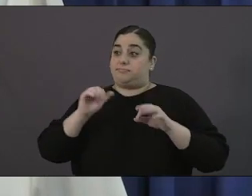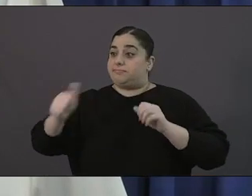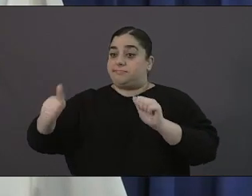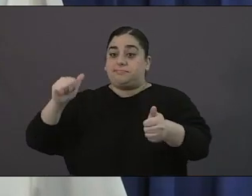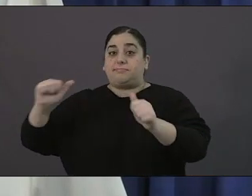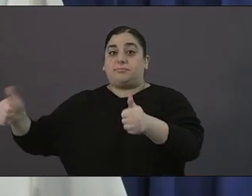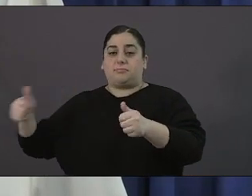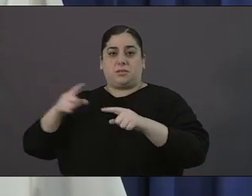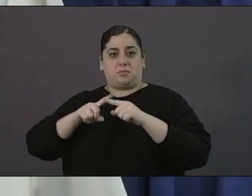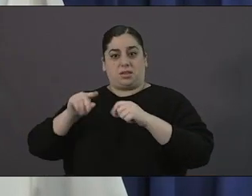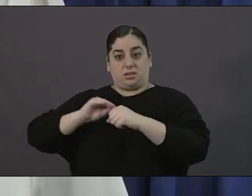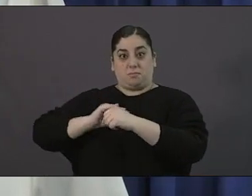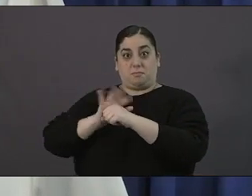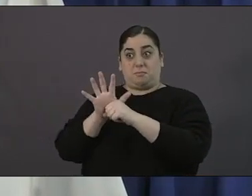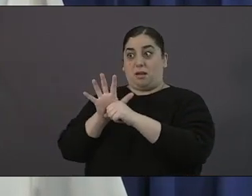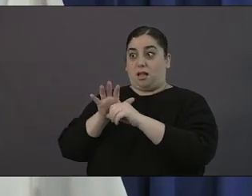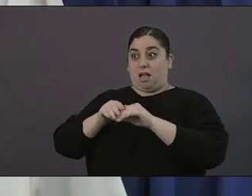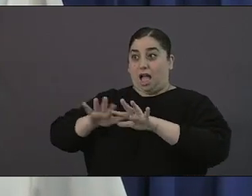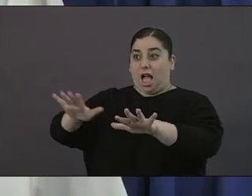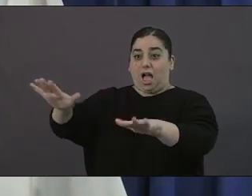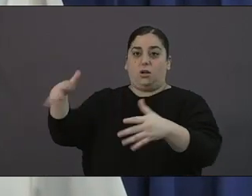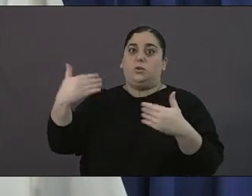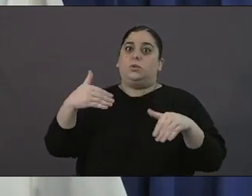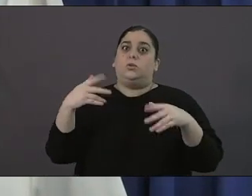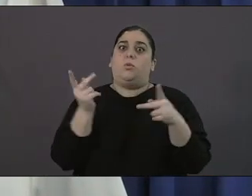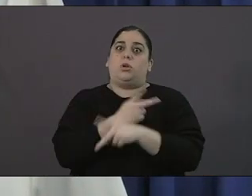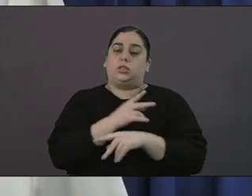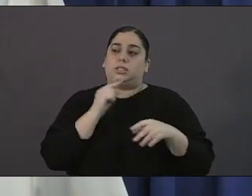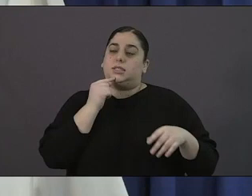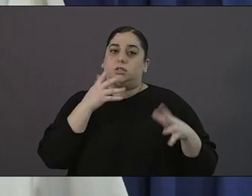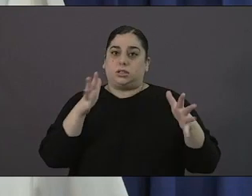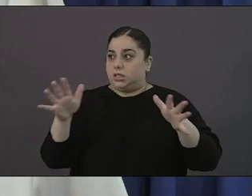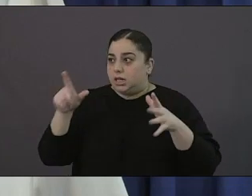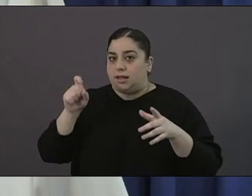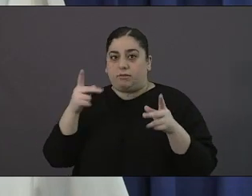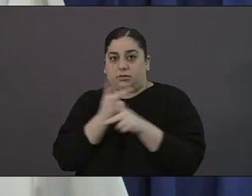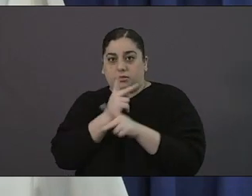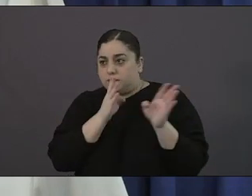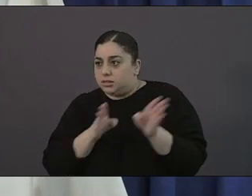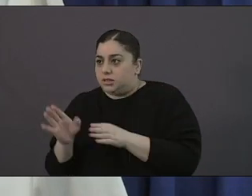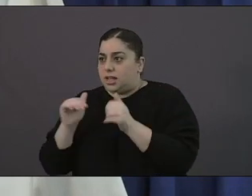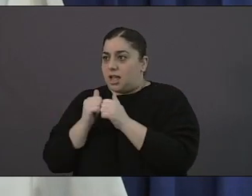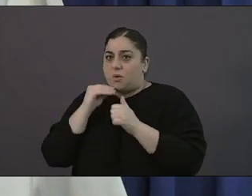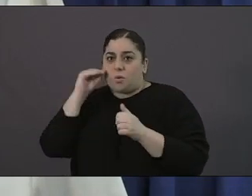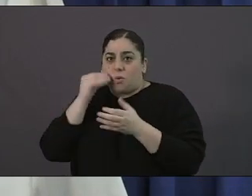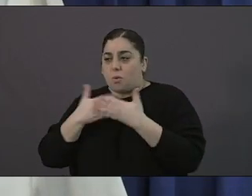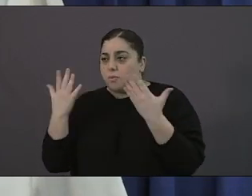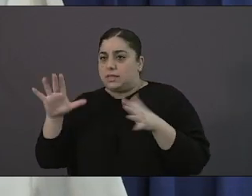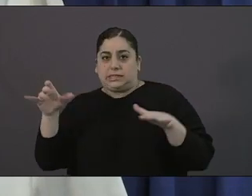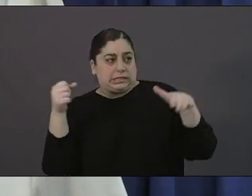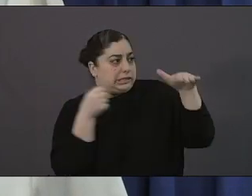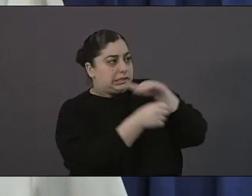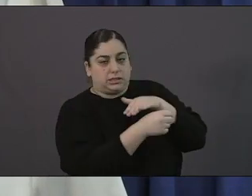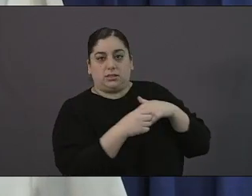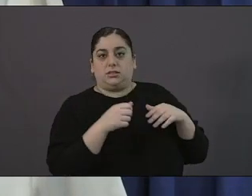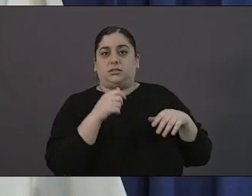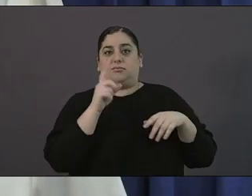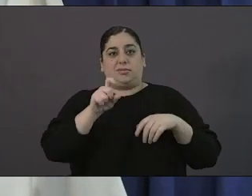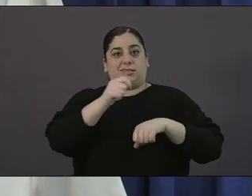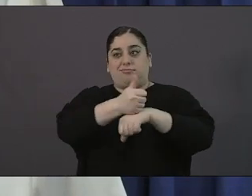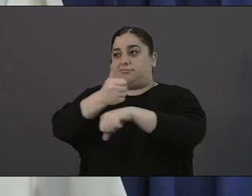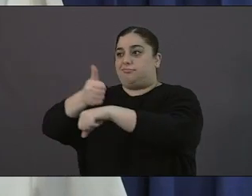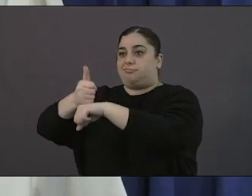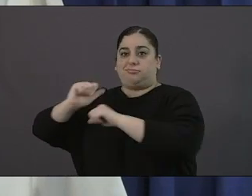and so for this system to continue to work we have to provide more opportunities outside the city of san diego